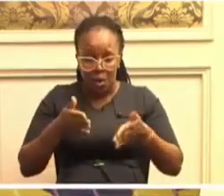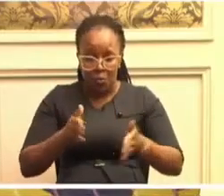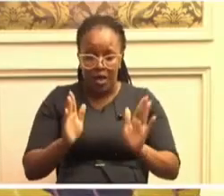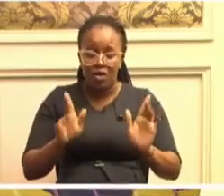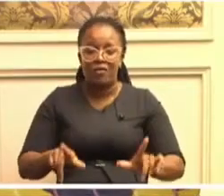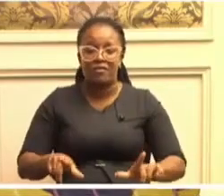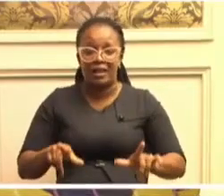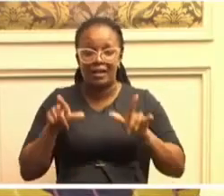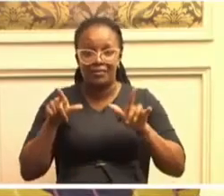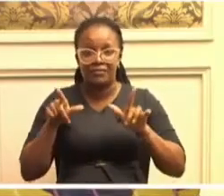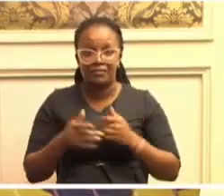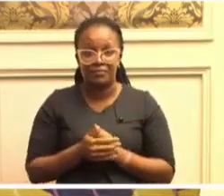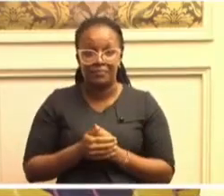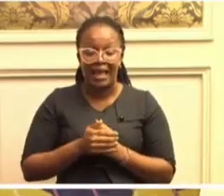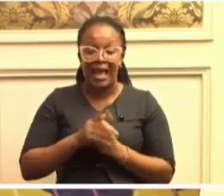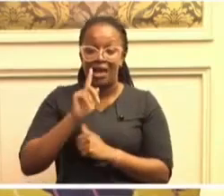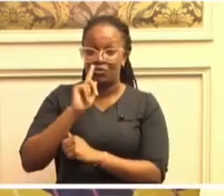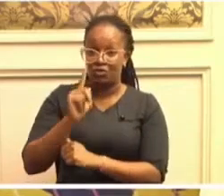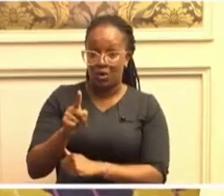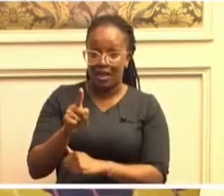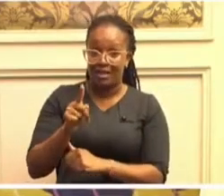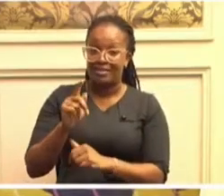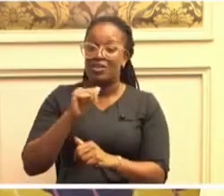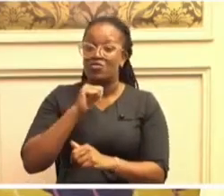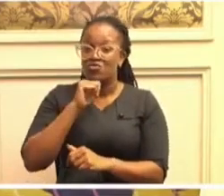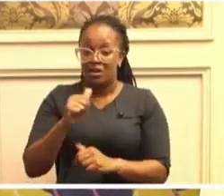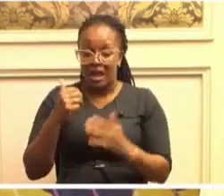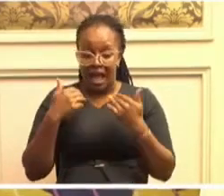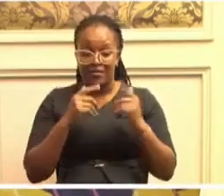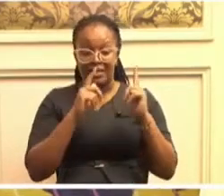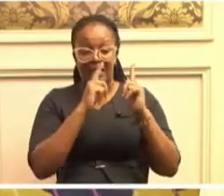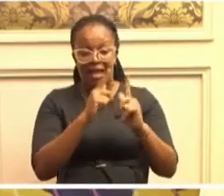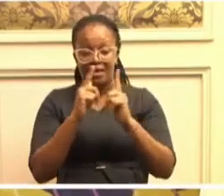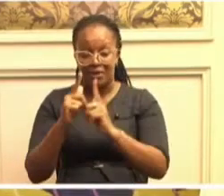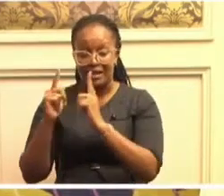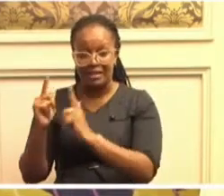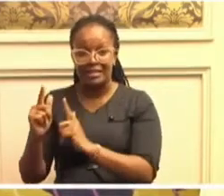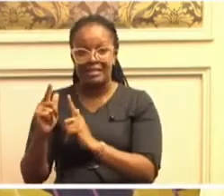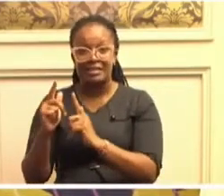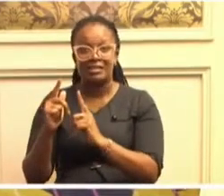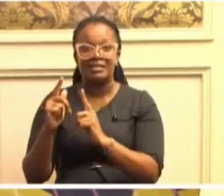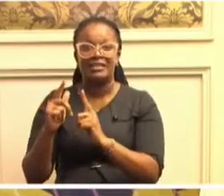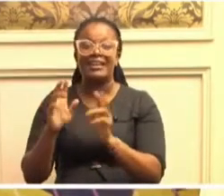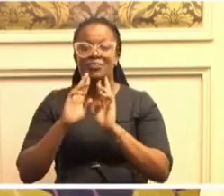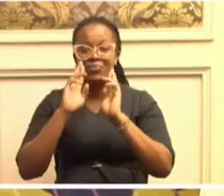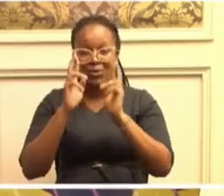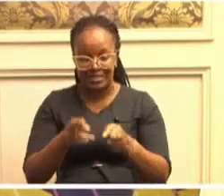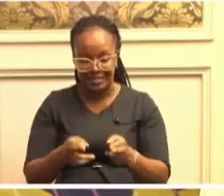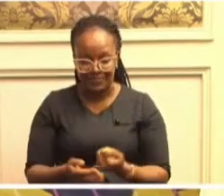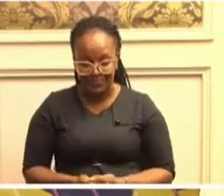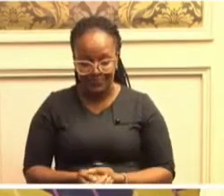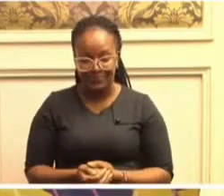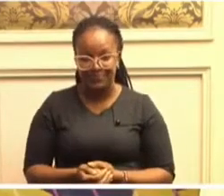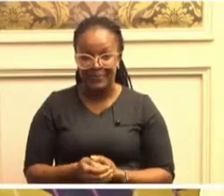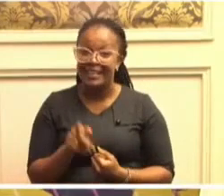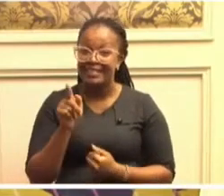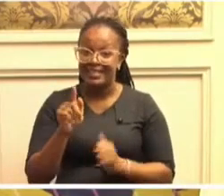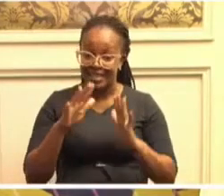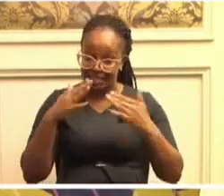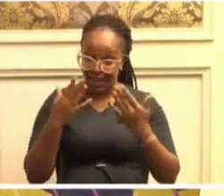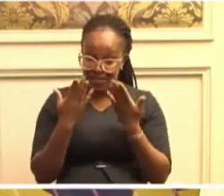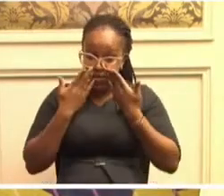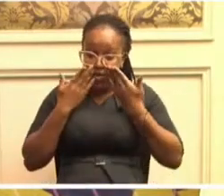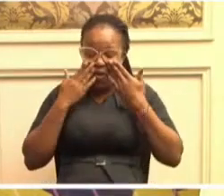I'm sure they do not have in their library the Crigler report. This is how they conclude.